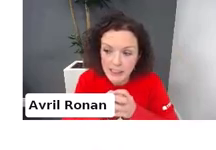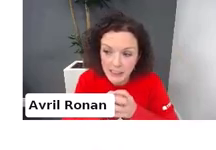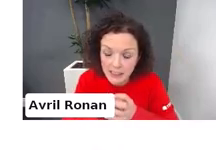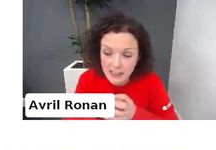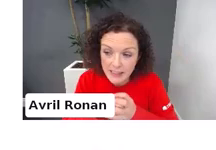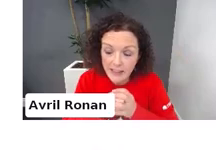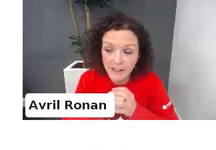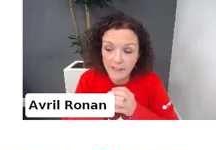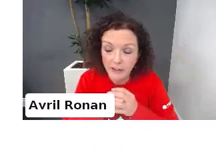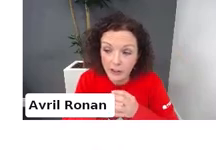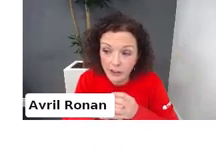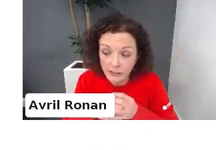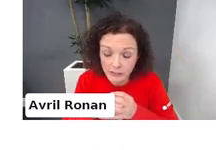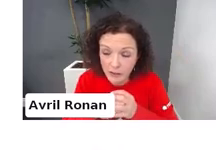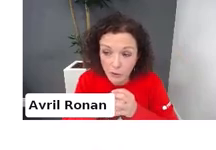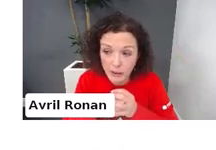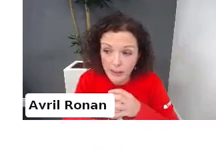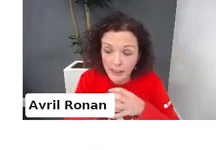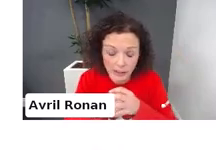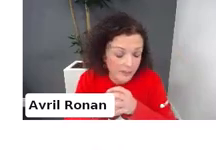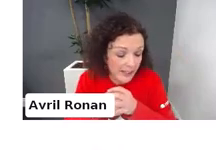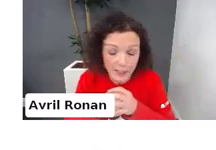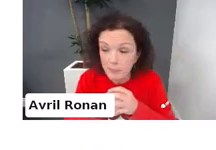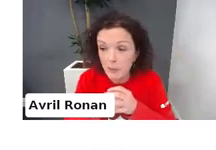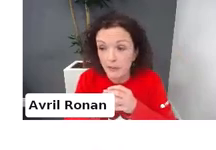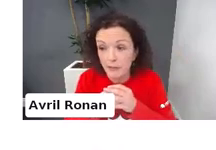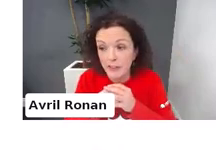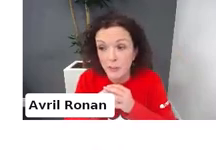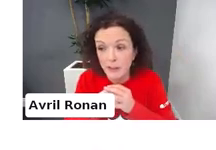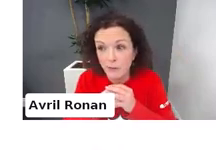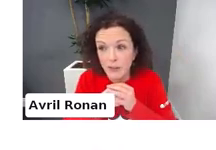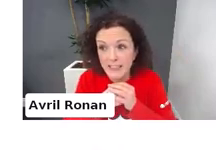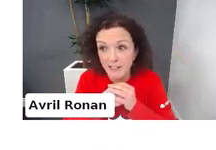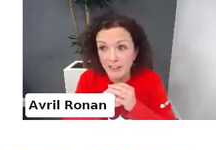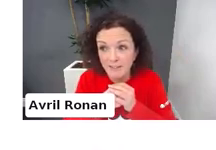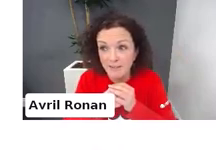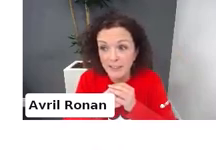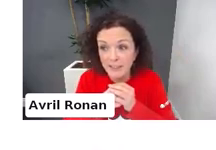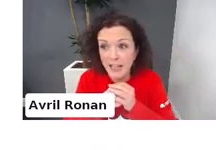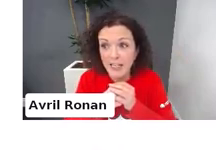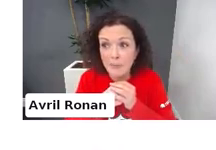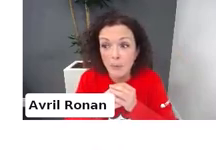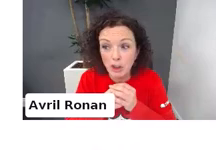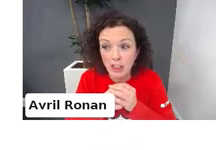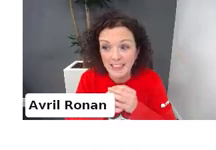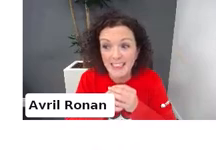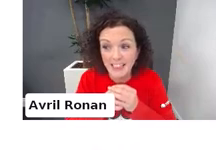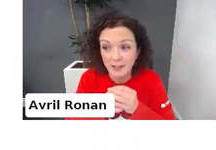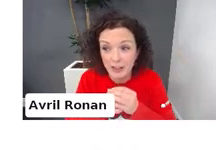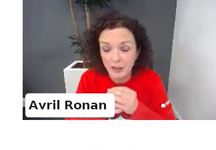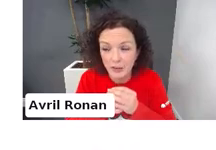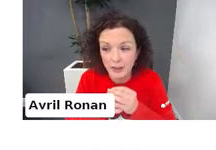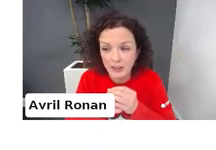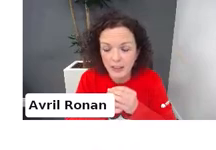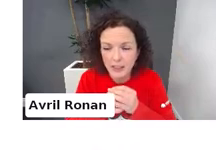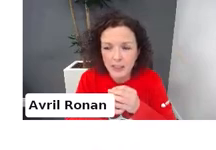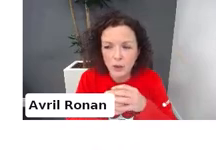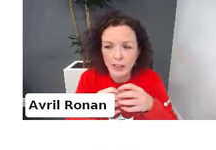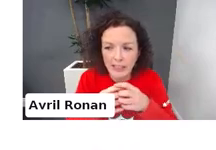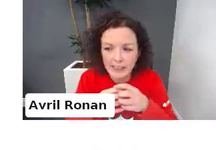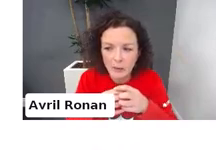especially teens in their, you know, they can't be with their friends 24-7 as much as they'd love to.